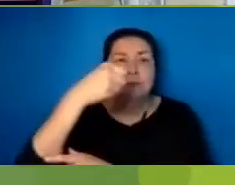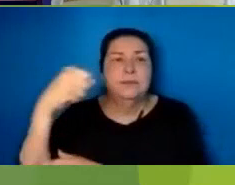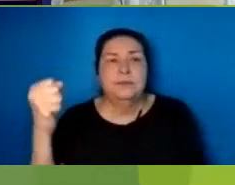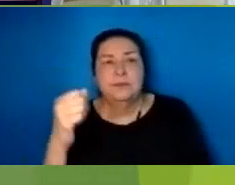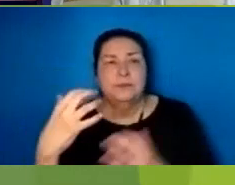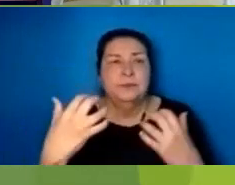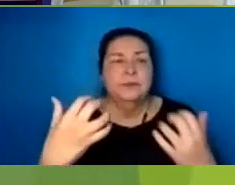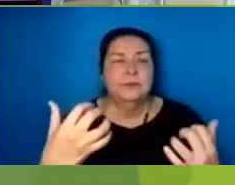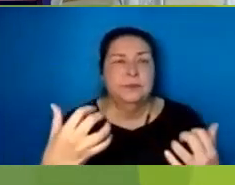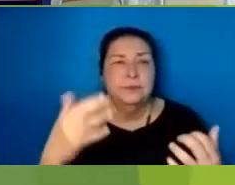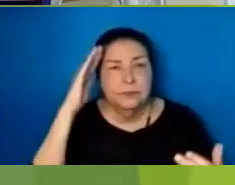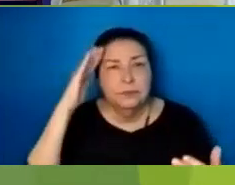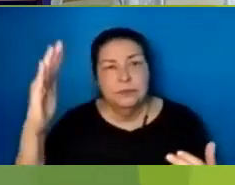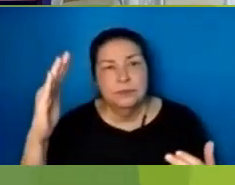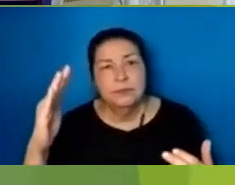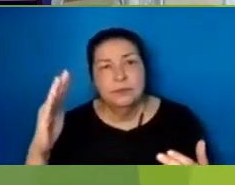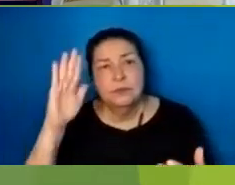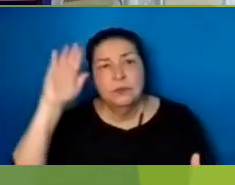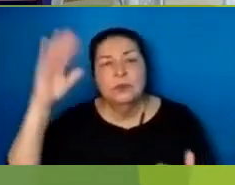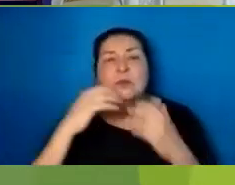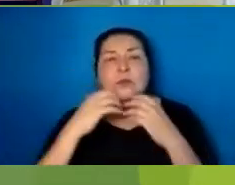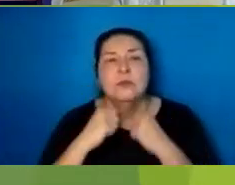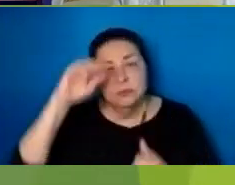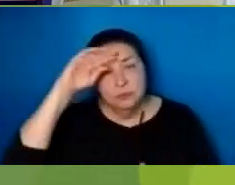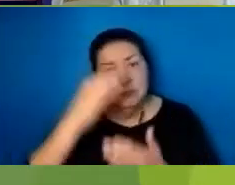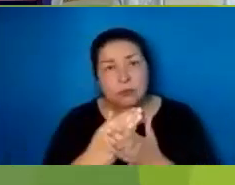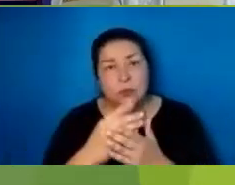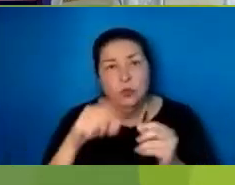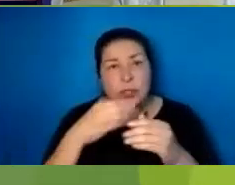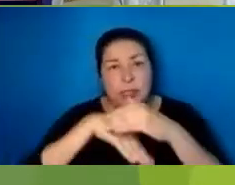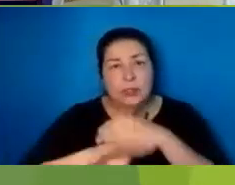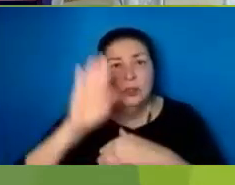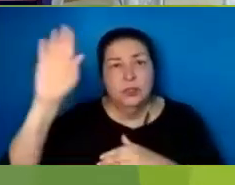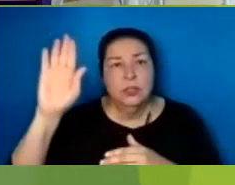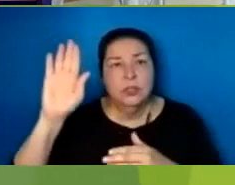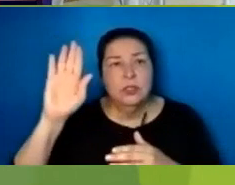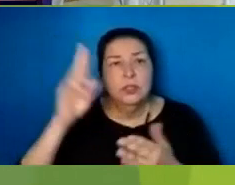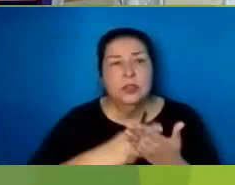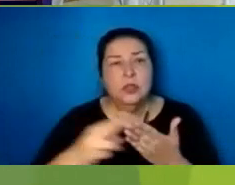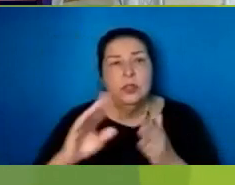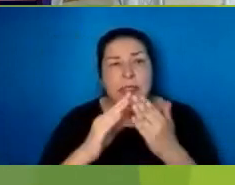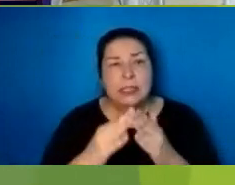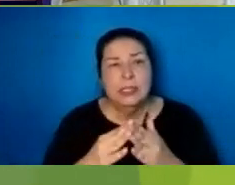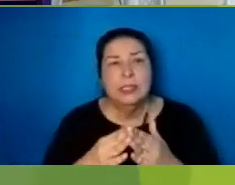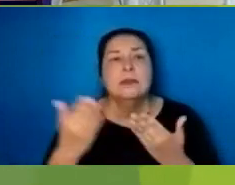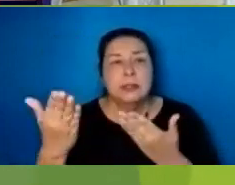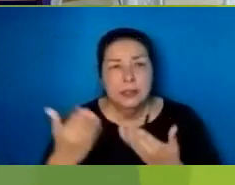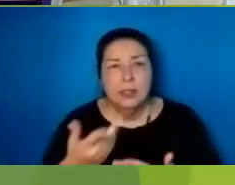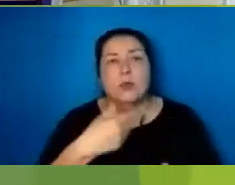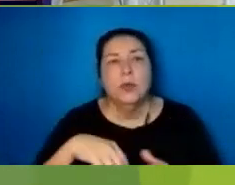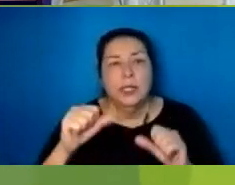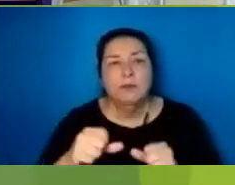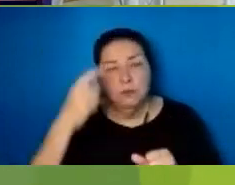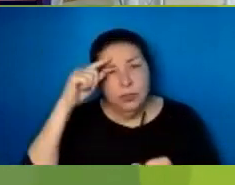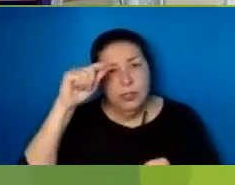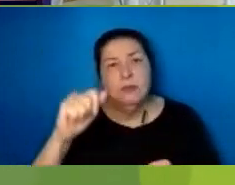dearly beloved Son when he came into his holy city, grant that we may ever hail him as our King. And when he